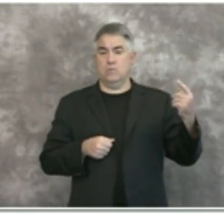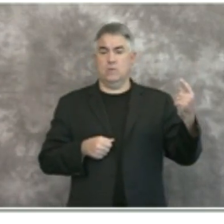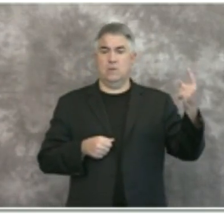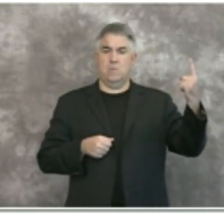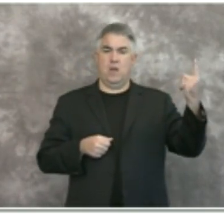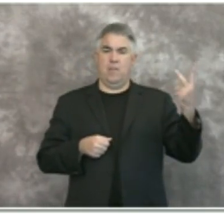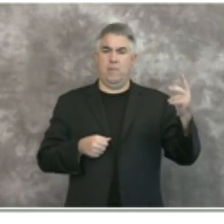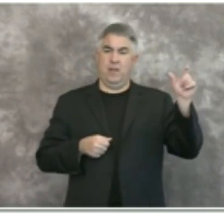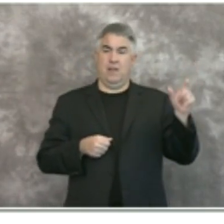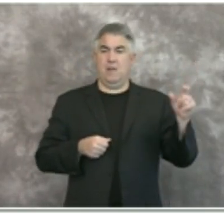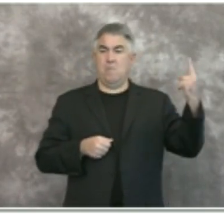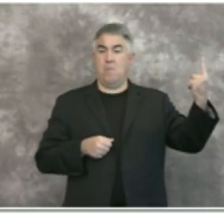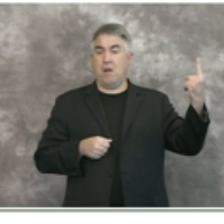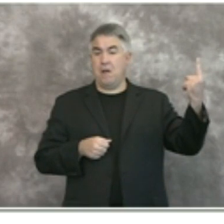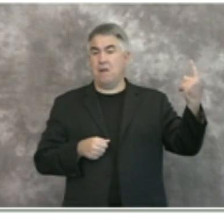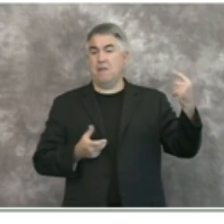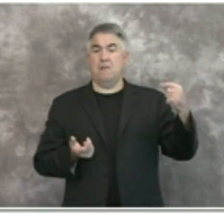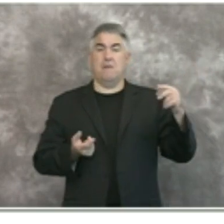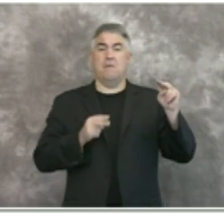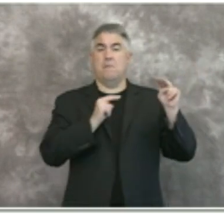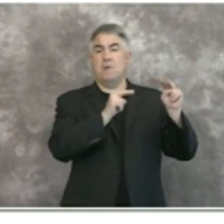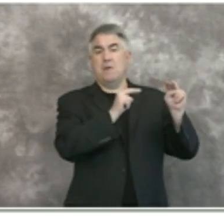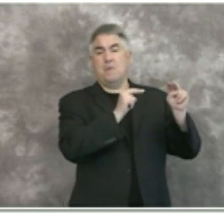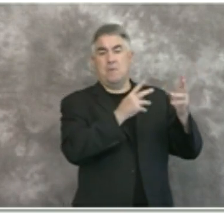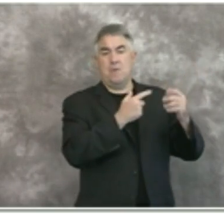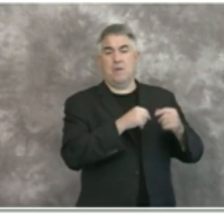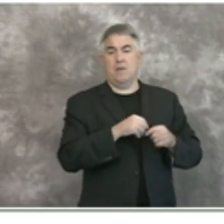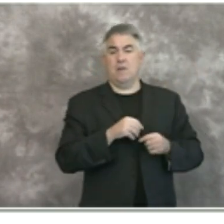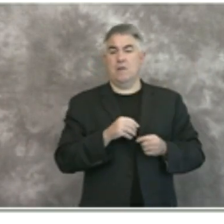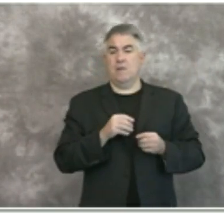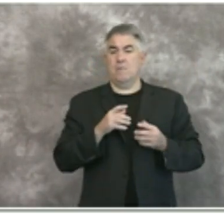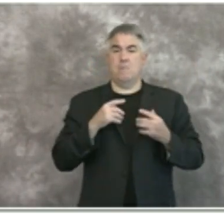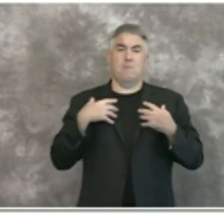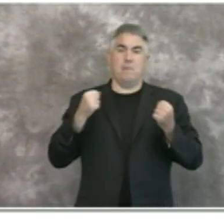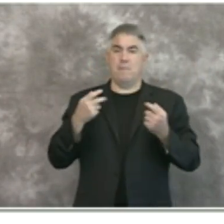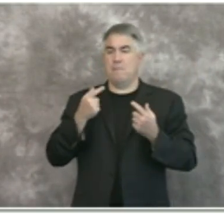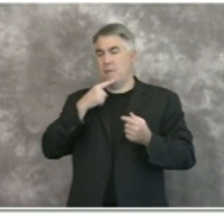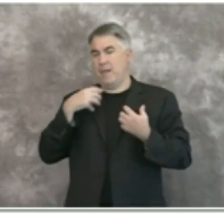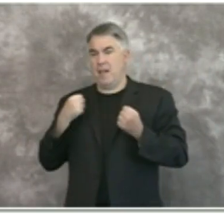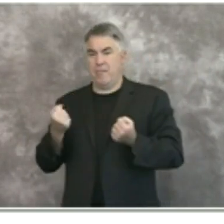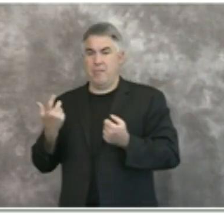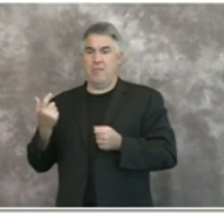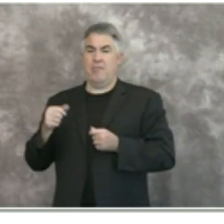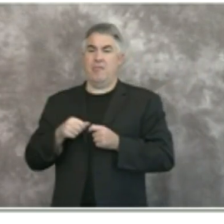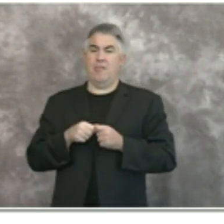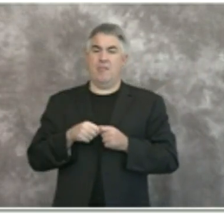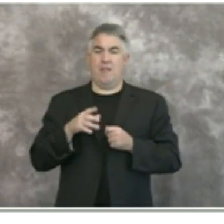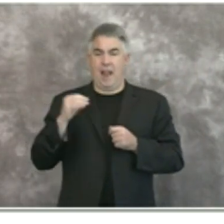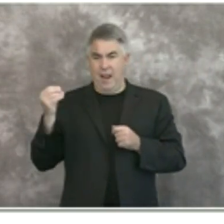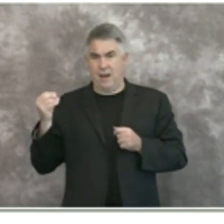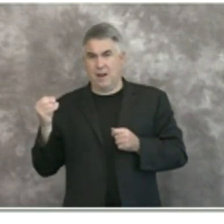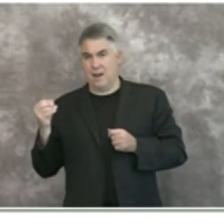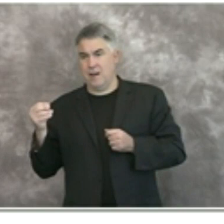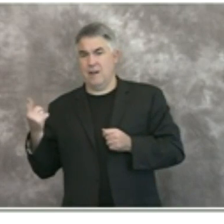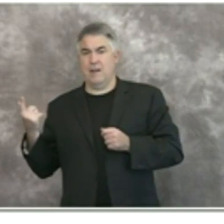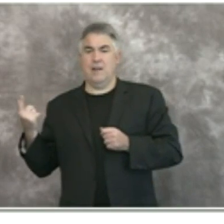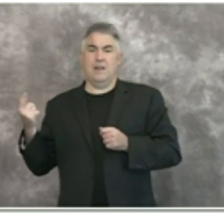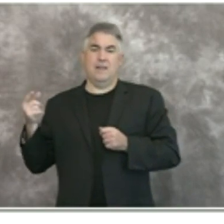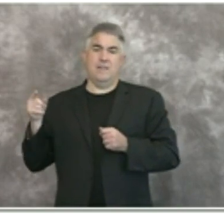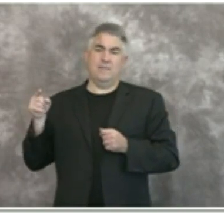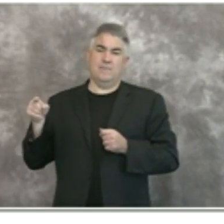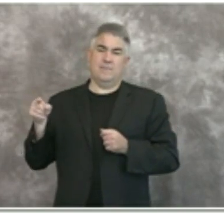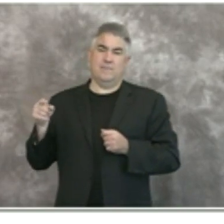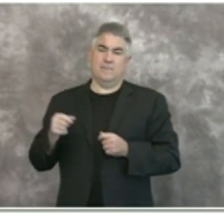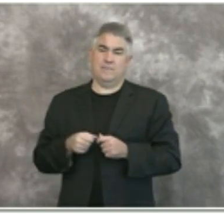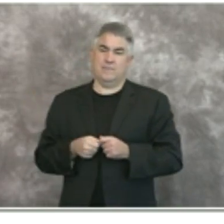in epidemiology or one in public health and not or and one in public health or